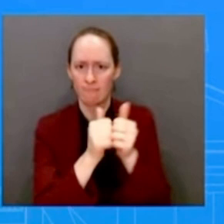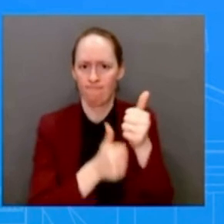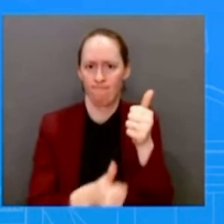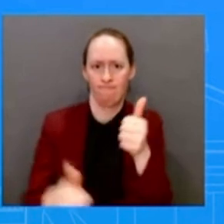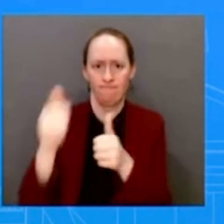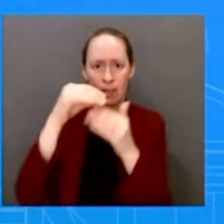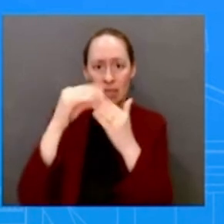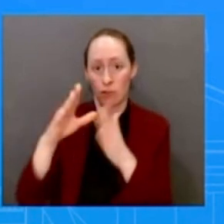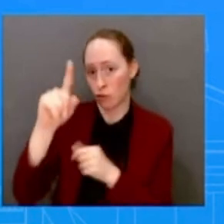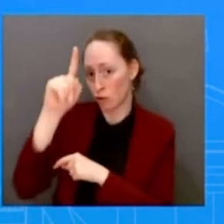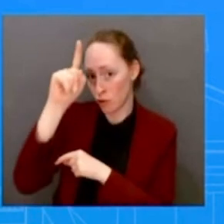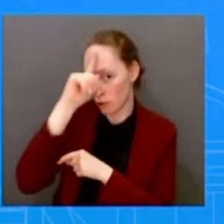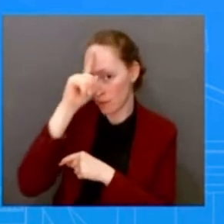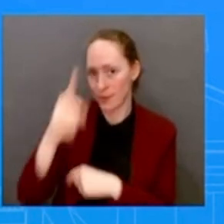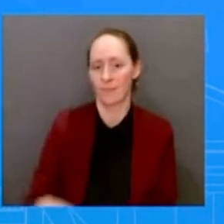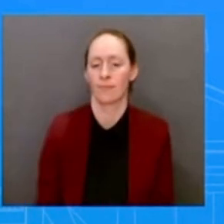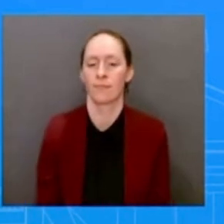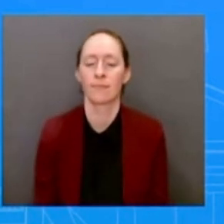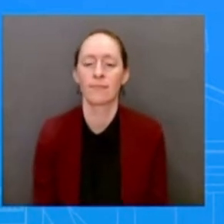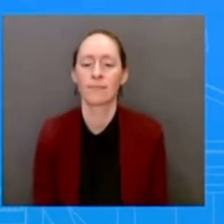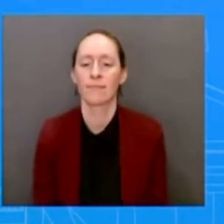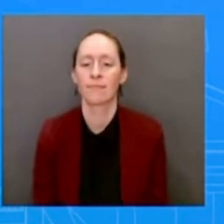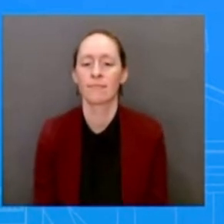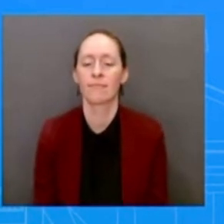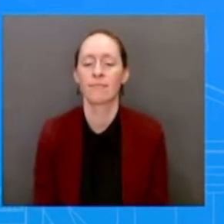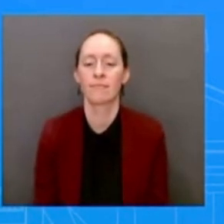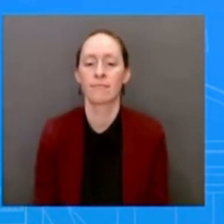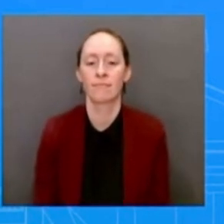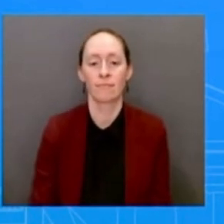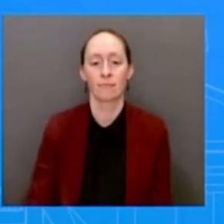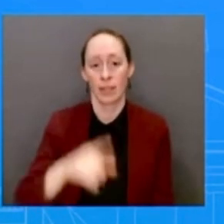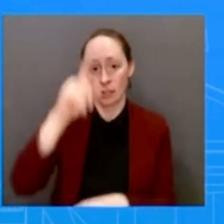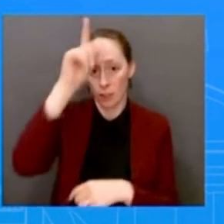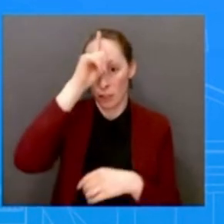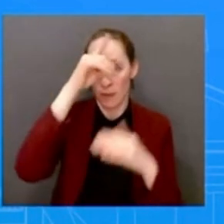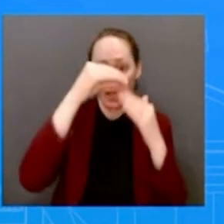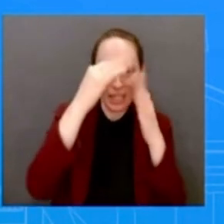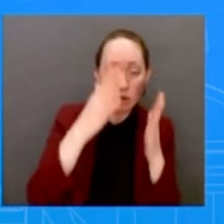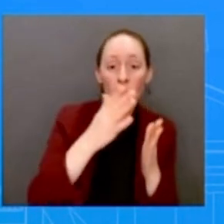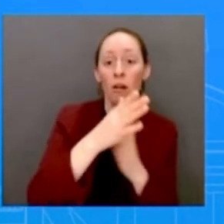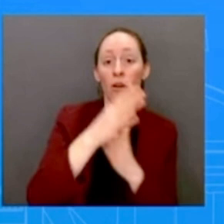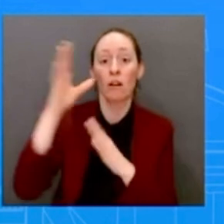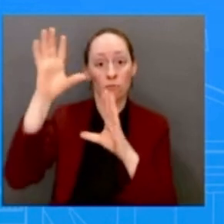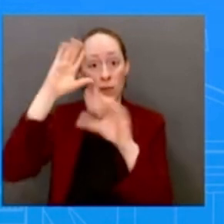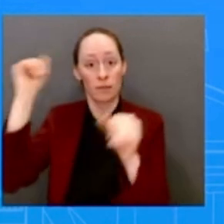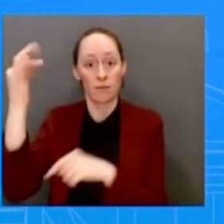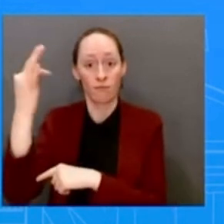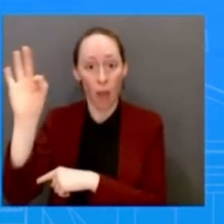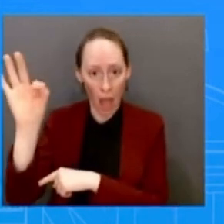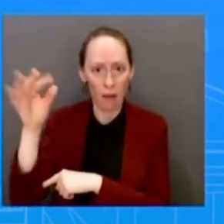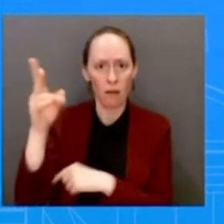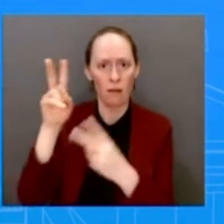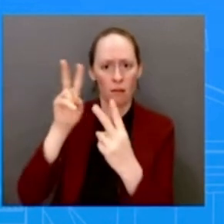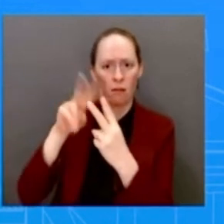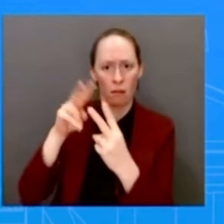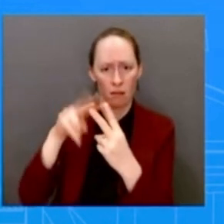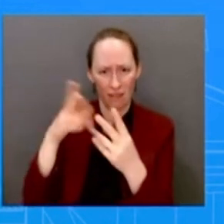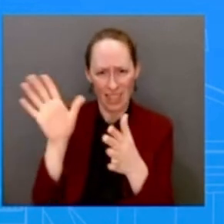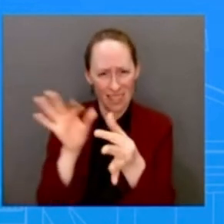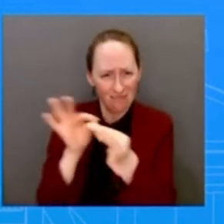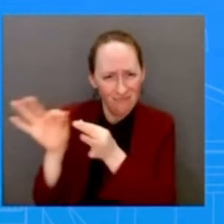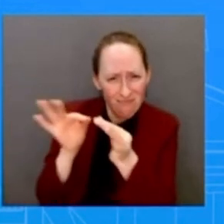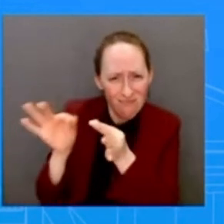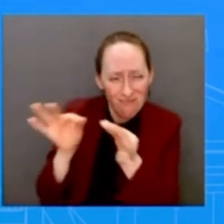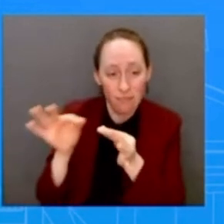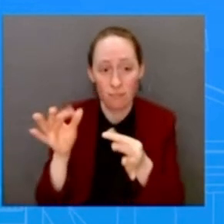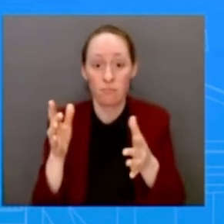Zelenskyy that he would, you know, soon have to make difficult decisions, urging the start of peace negotiations. Does the President see that as a sign that